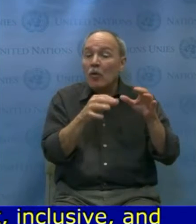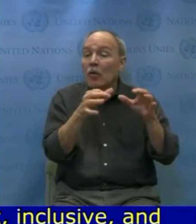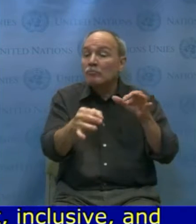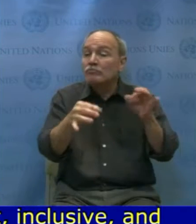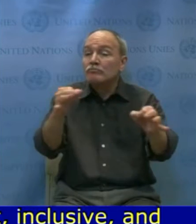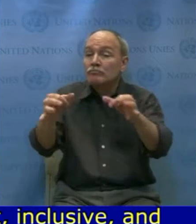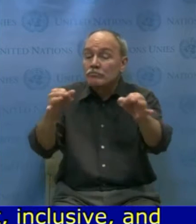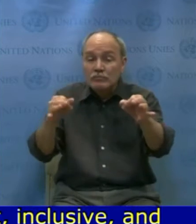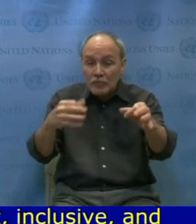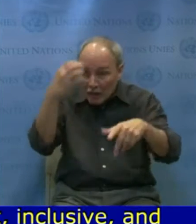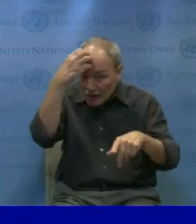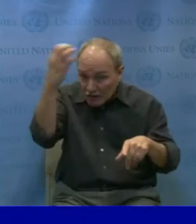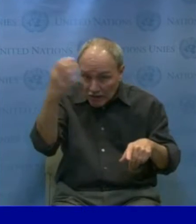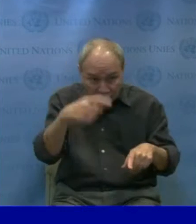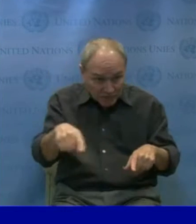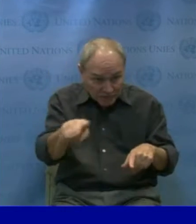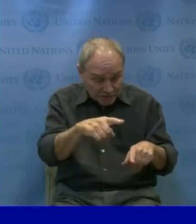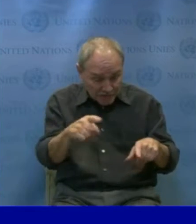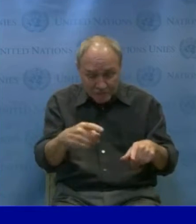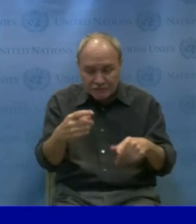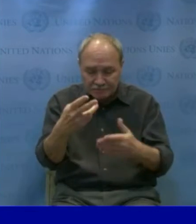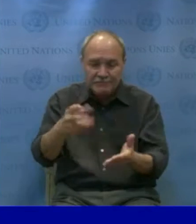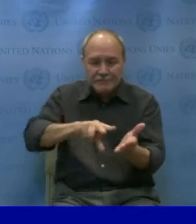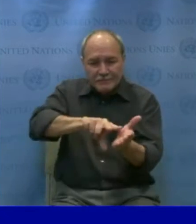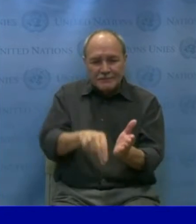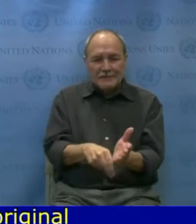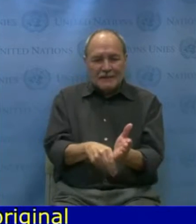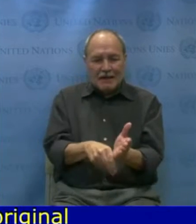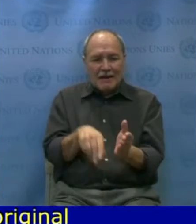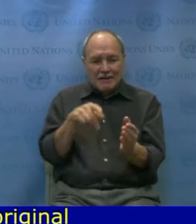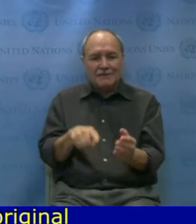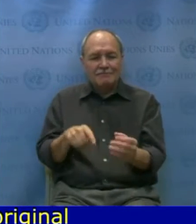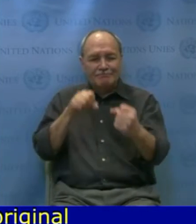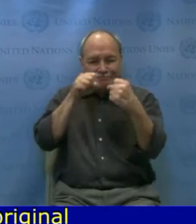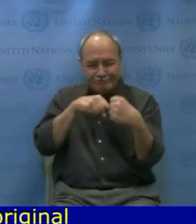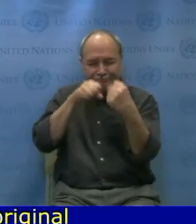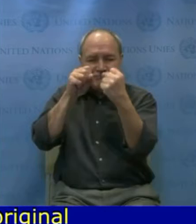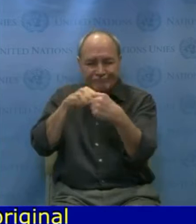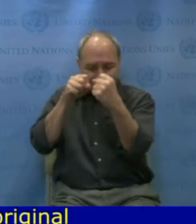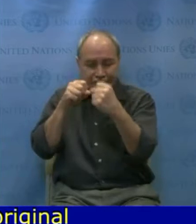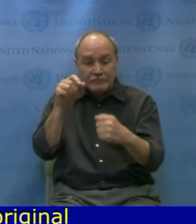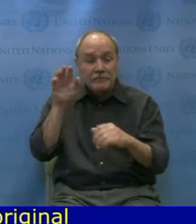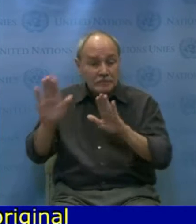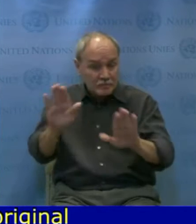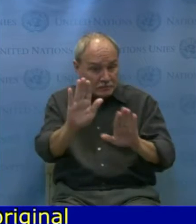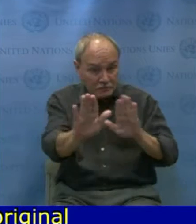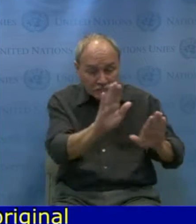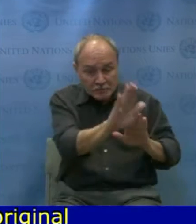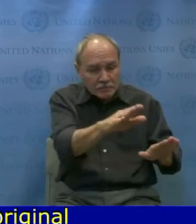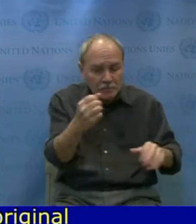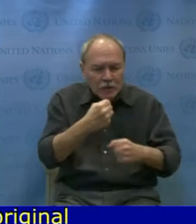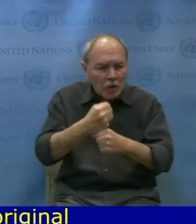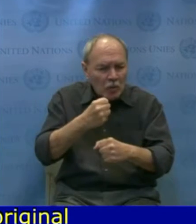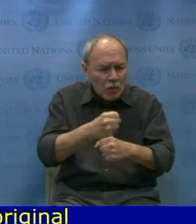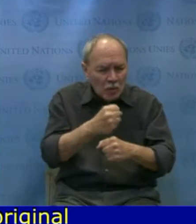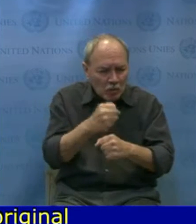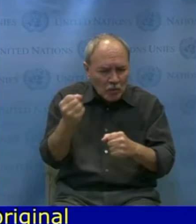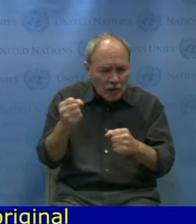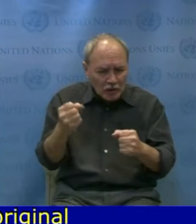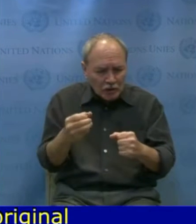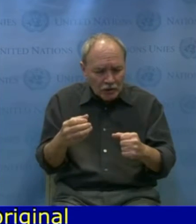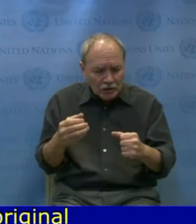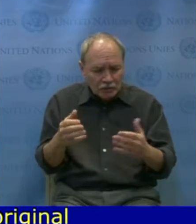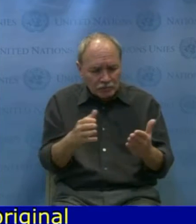signed the Venice Declaration and present a yearly report about the results of their work on points regarding